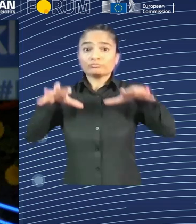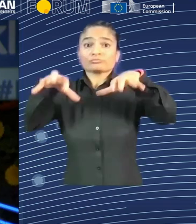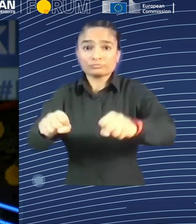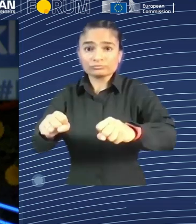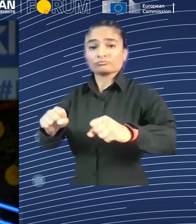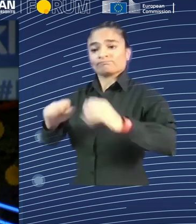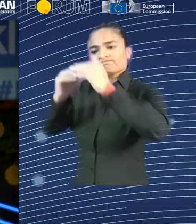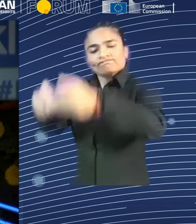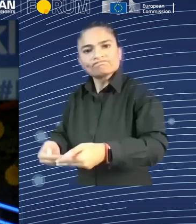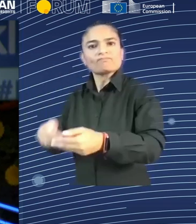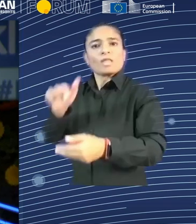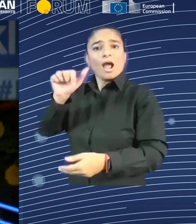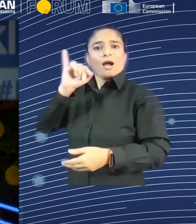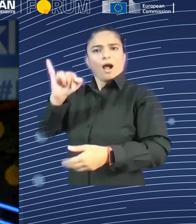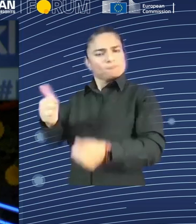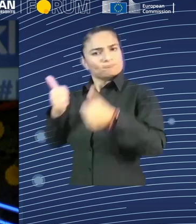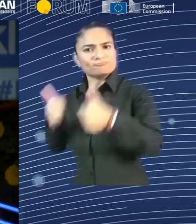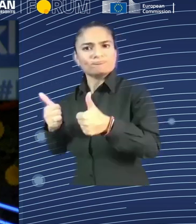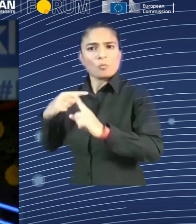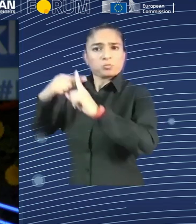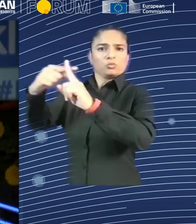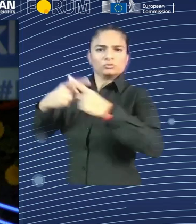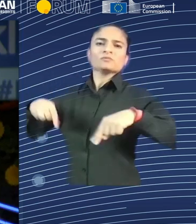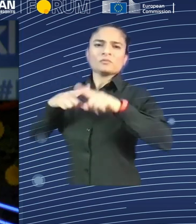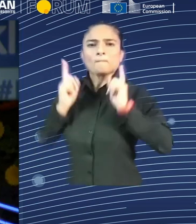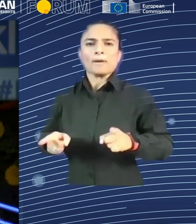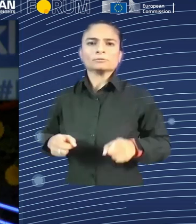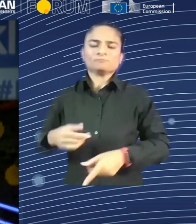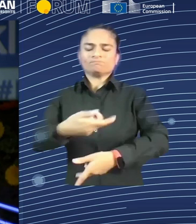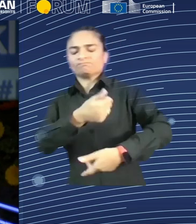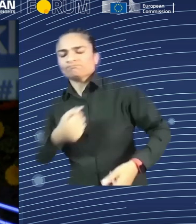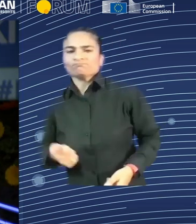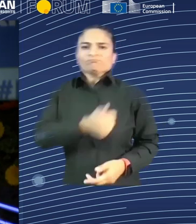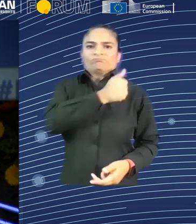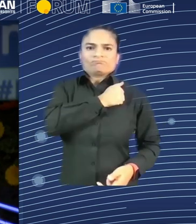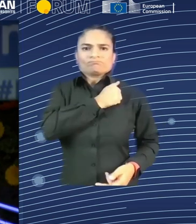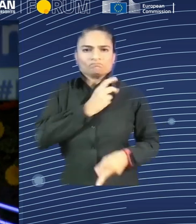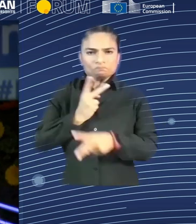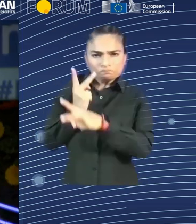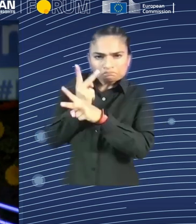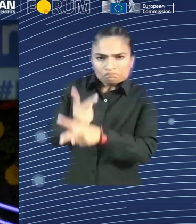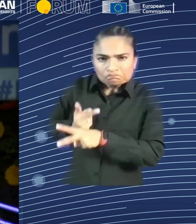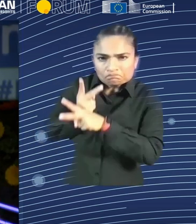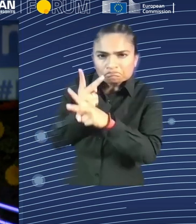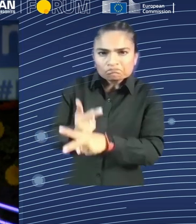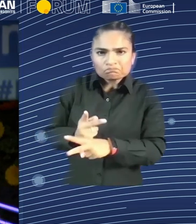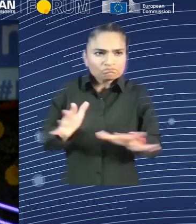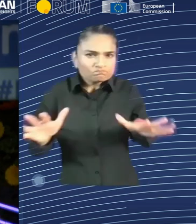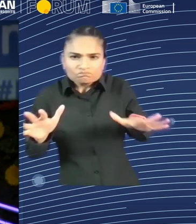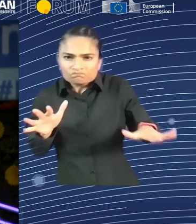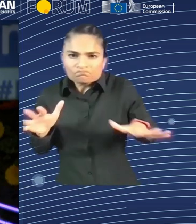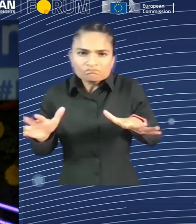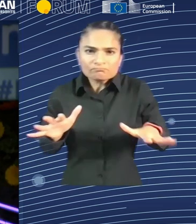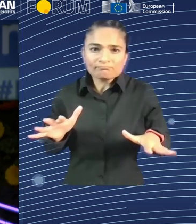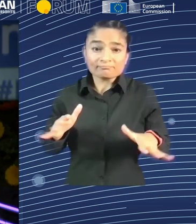bold but cautious. We should be daring while being responsible and pragmatic. This is the European